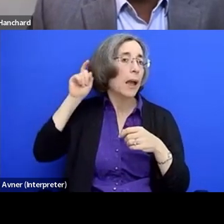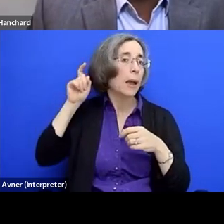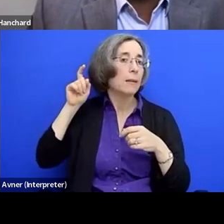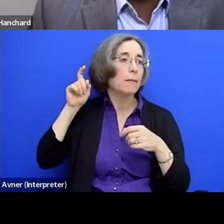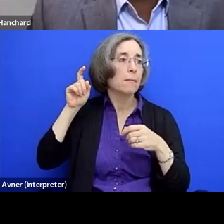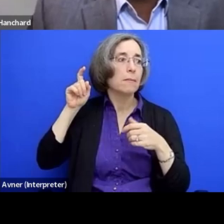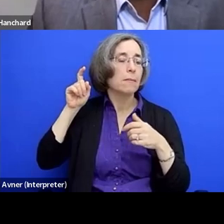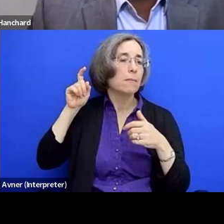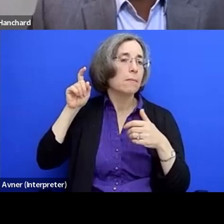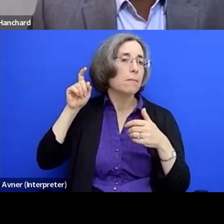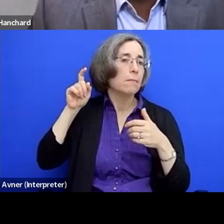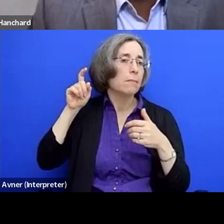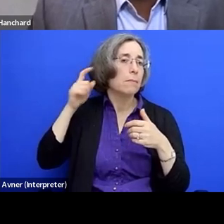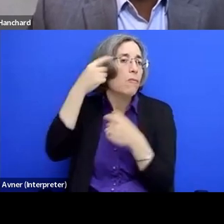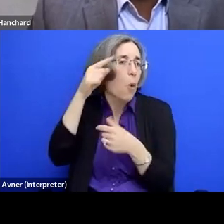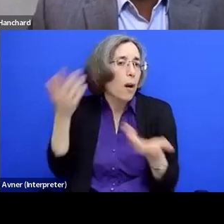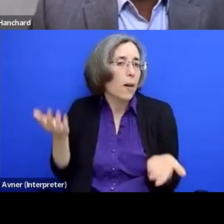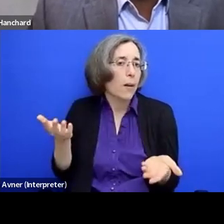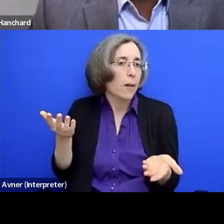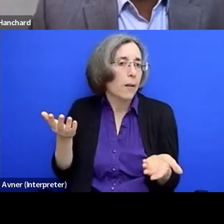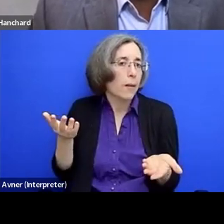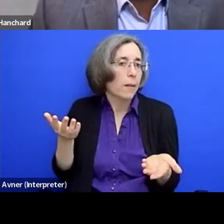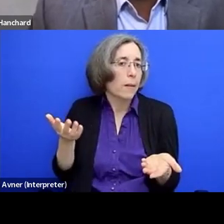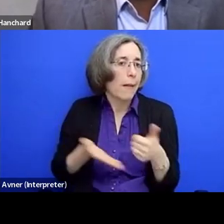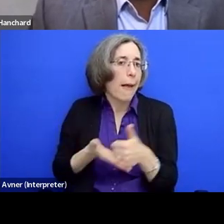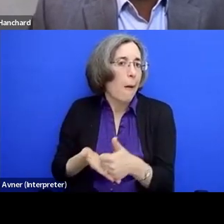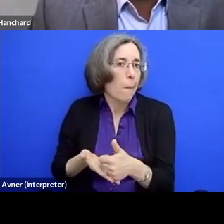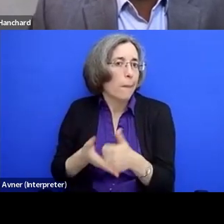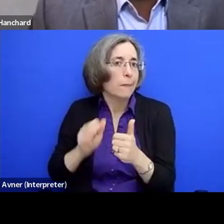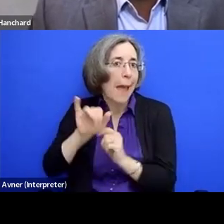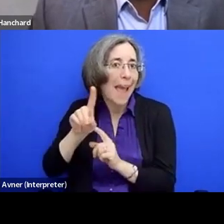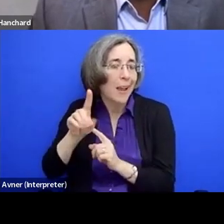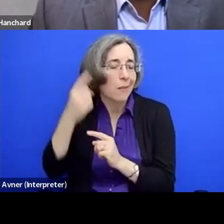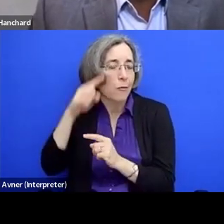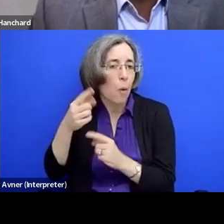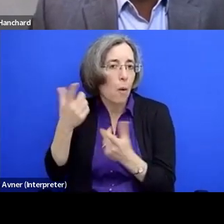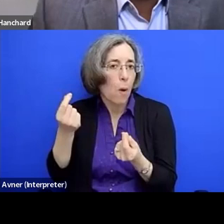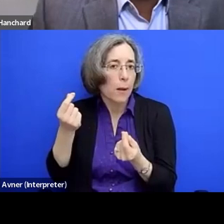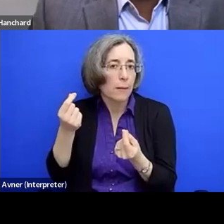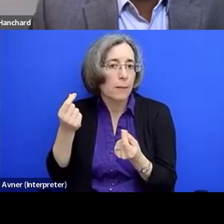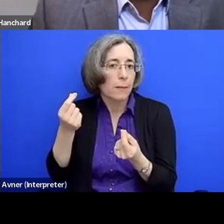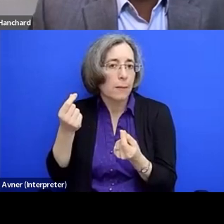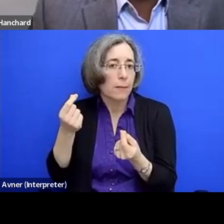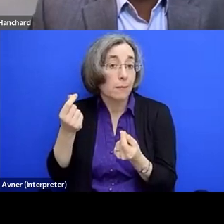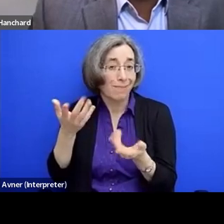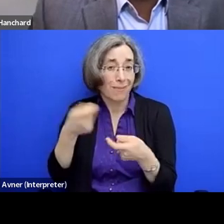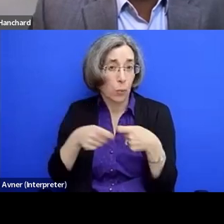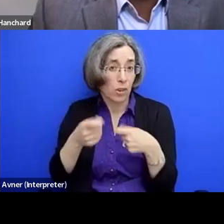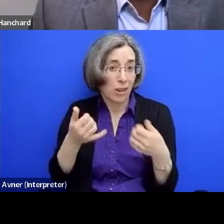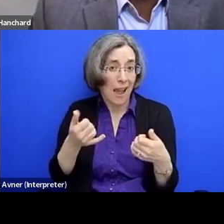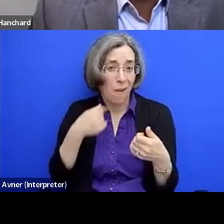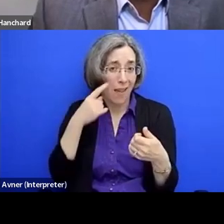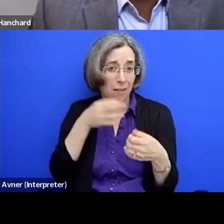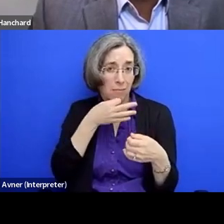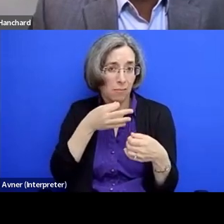exactly aiding, right? Because first of all, it's, it, the arrogance of someone who can hear, which,